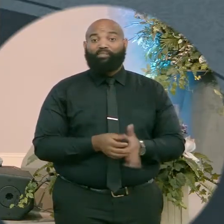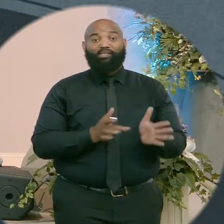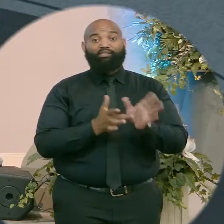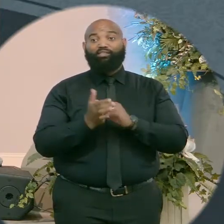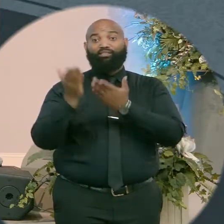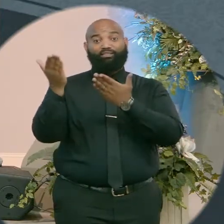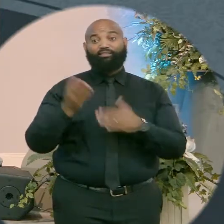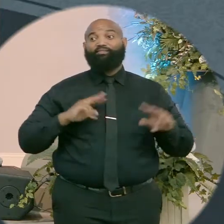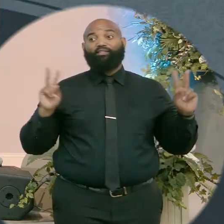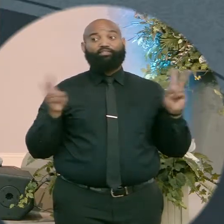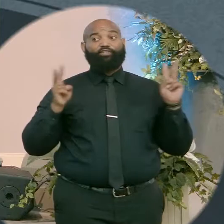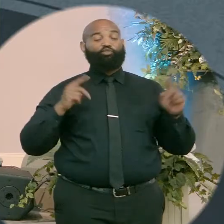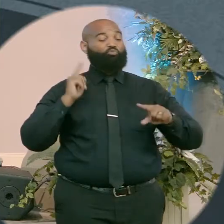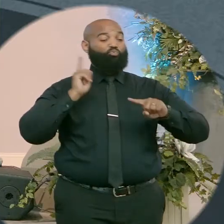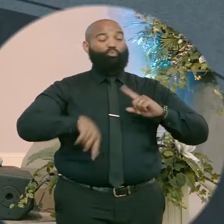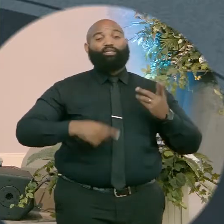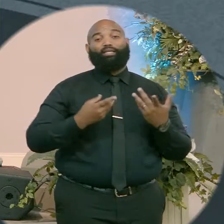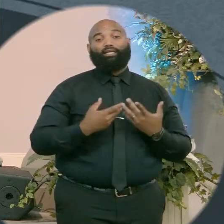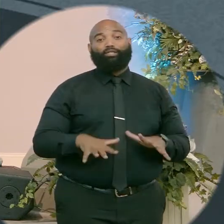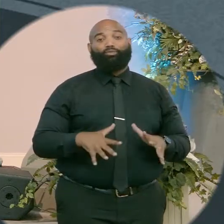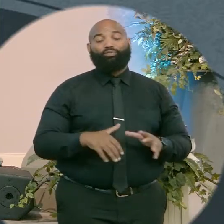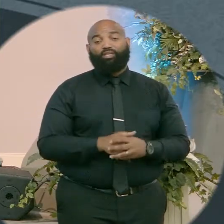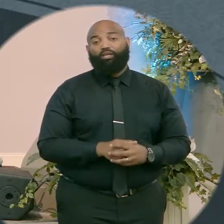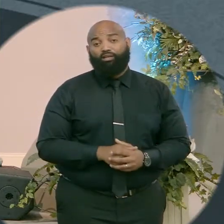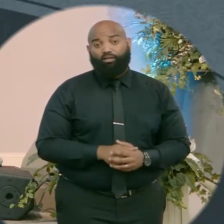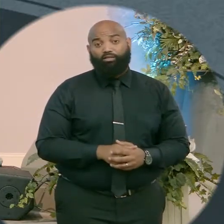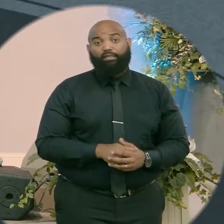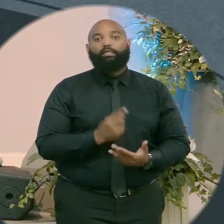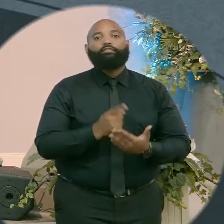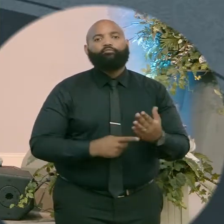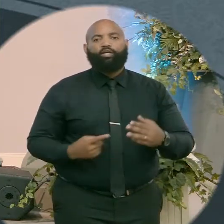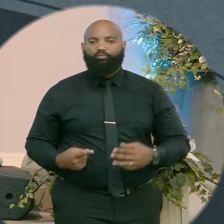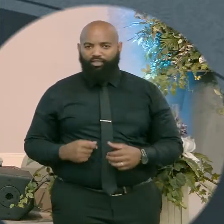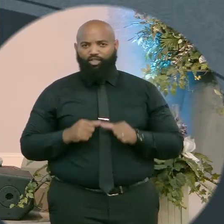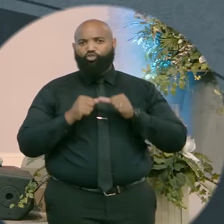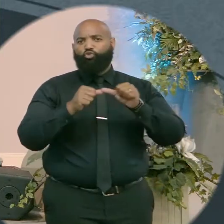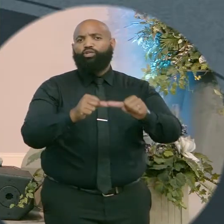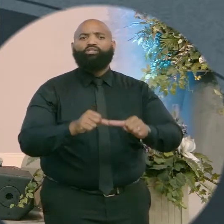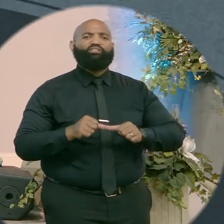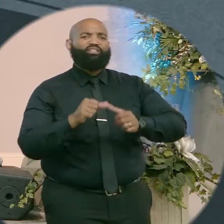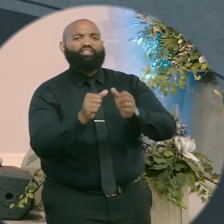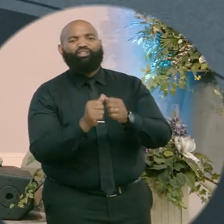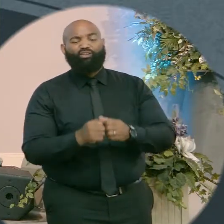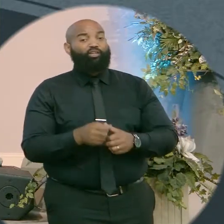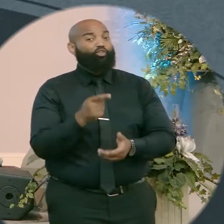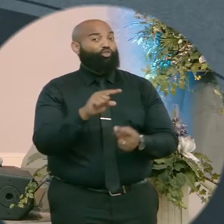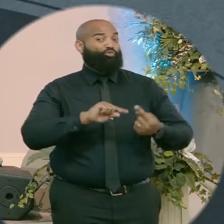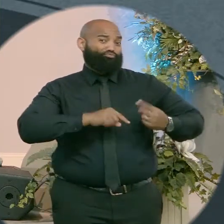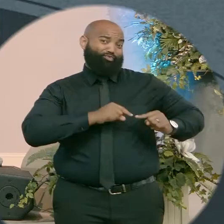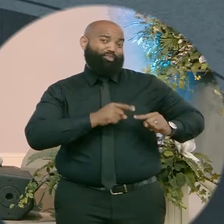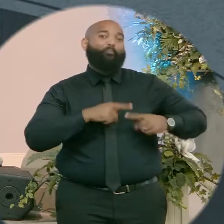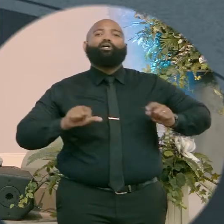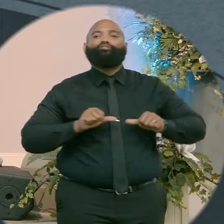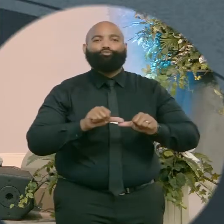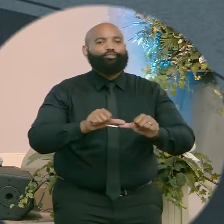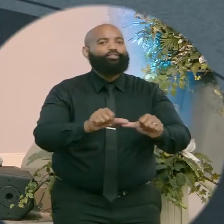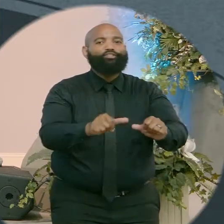cannot lose. And sometimes you got to fight wounded. But you still got to fight.